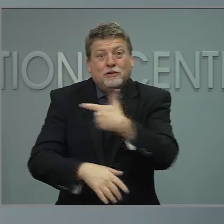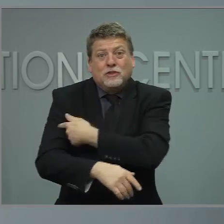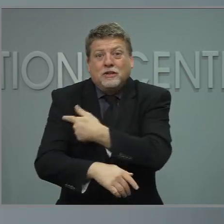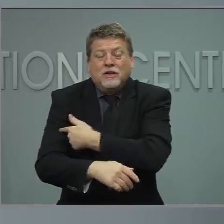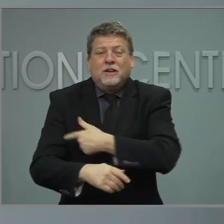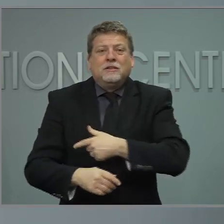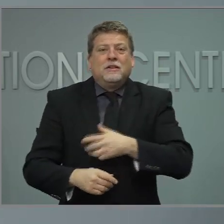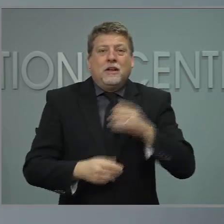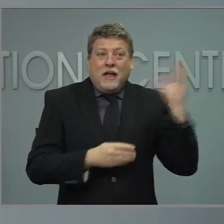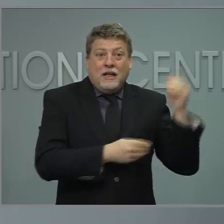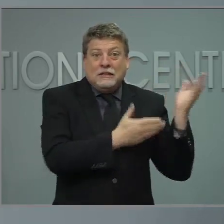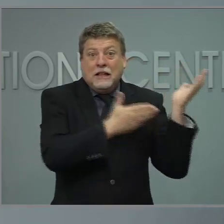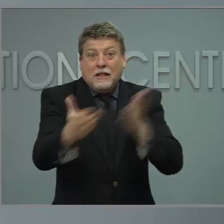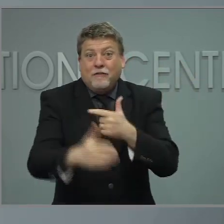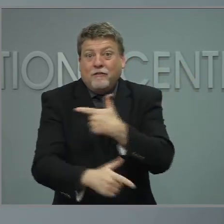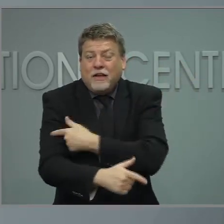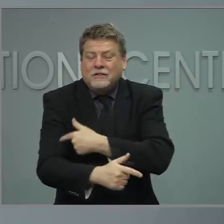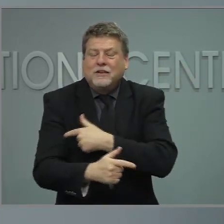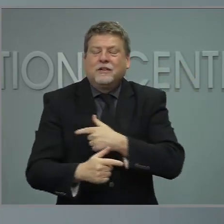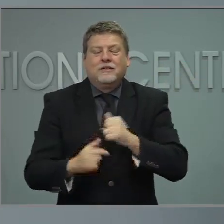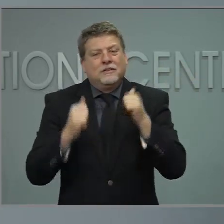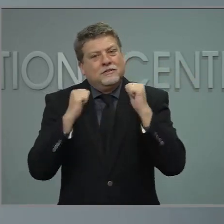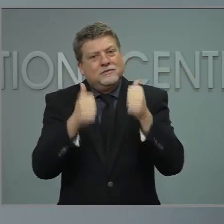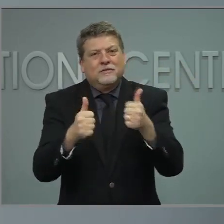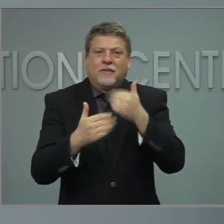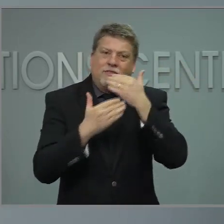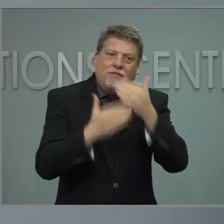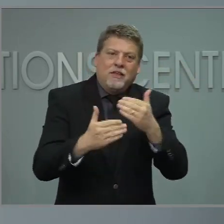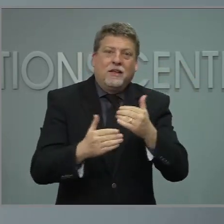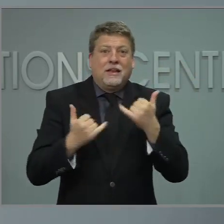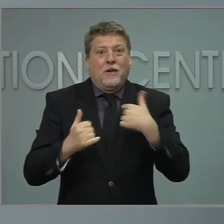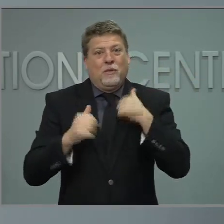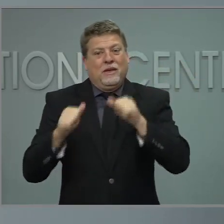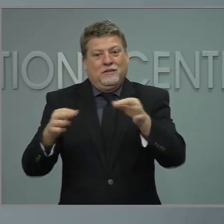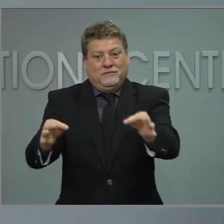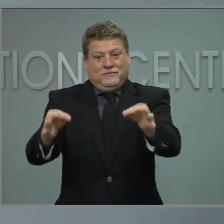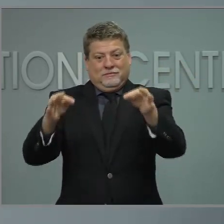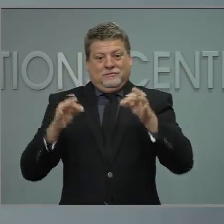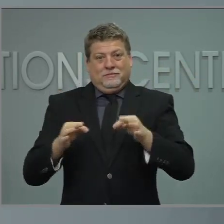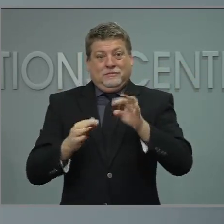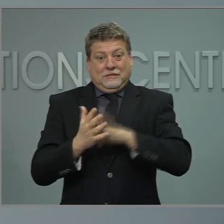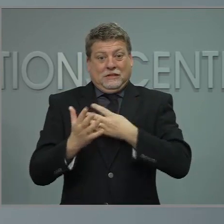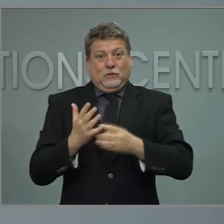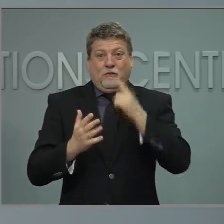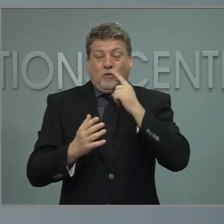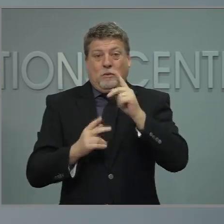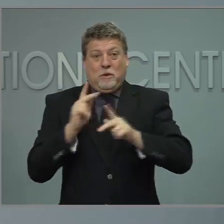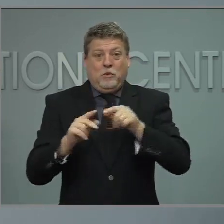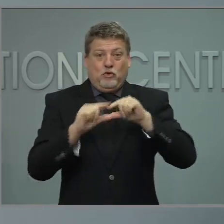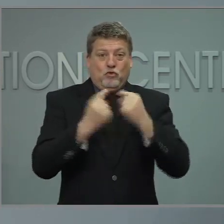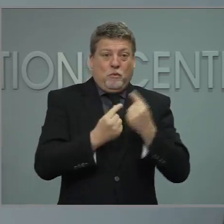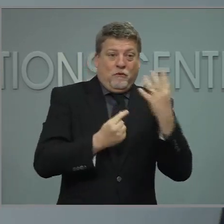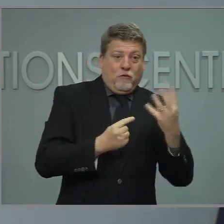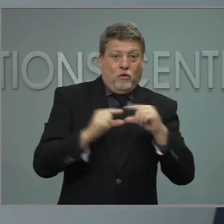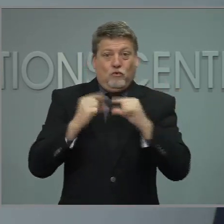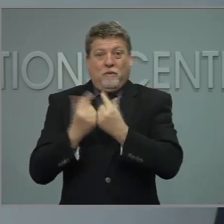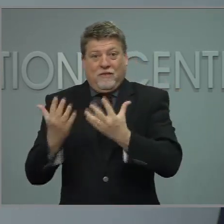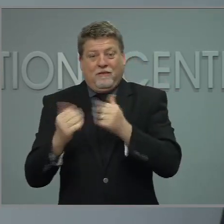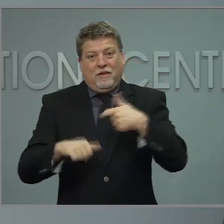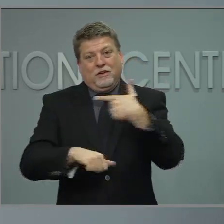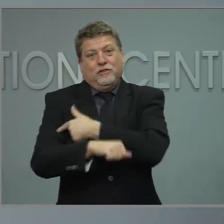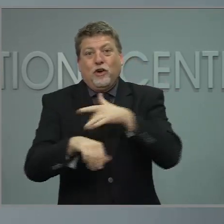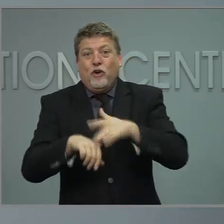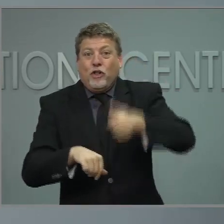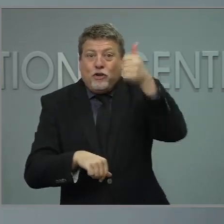we're accelerating the timeline for moving to Group 4 and 5. The rest of Group 4, which includes those essential, were